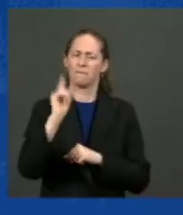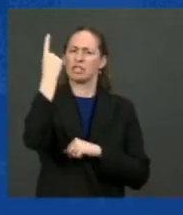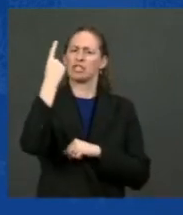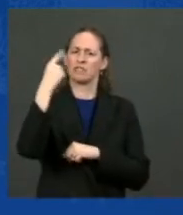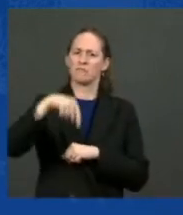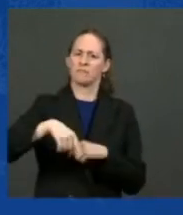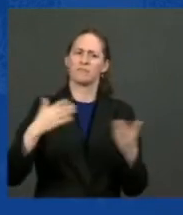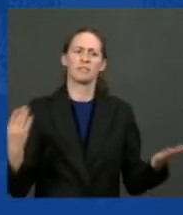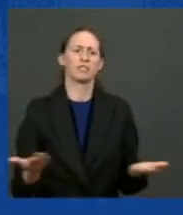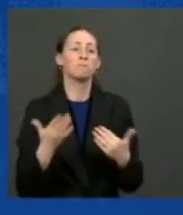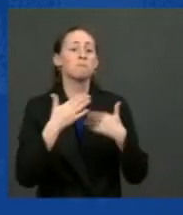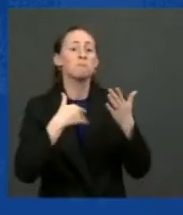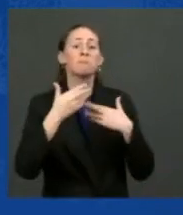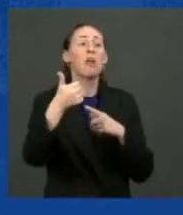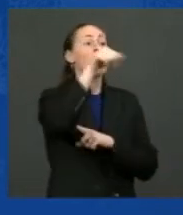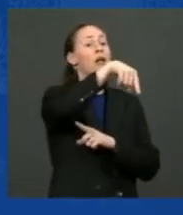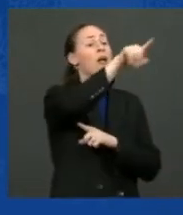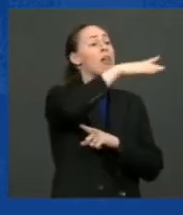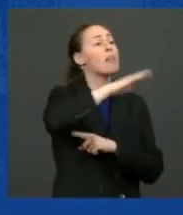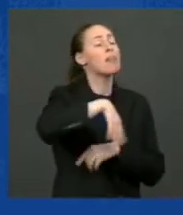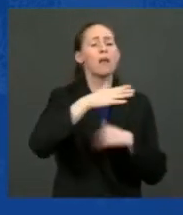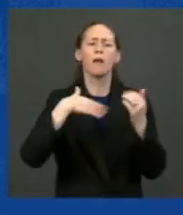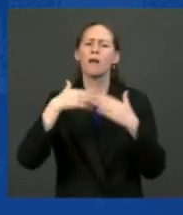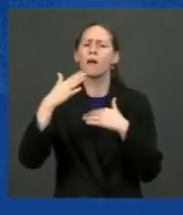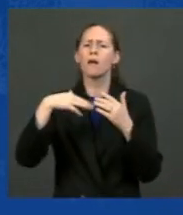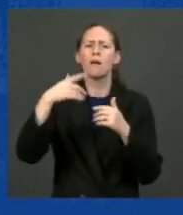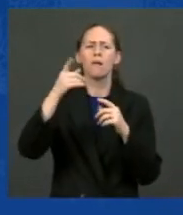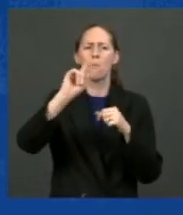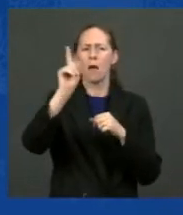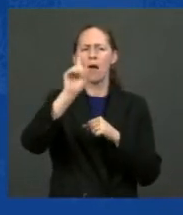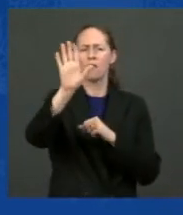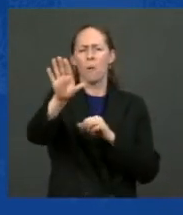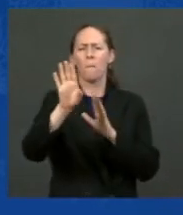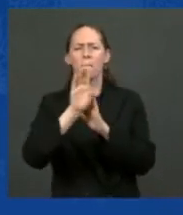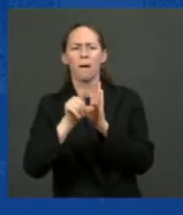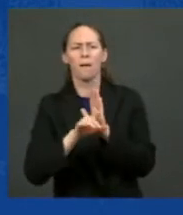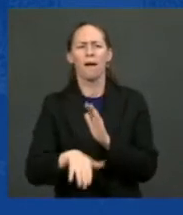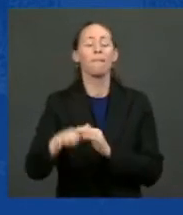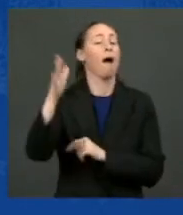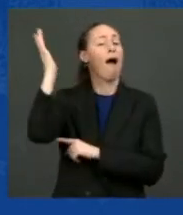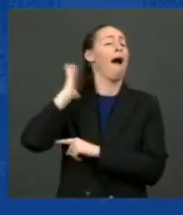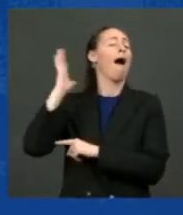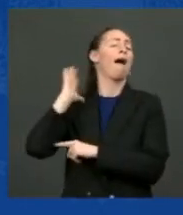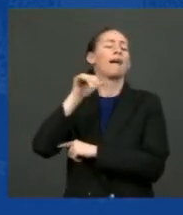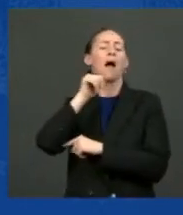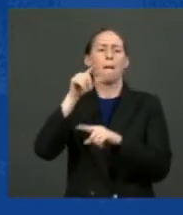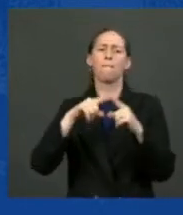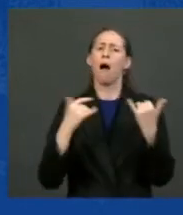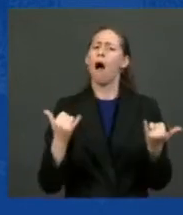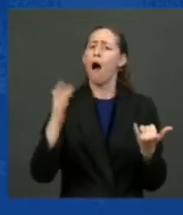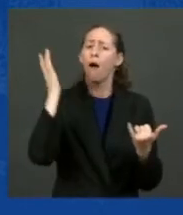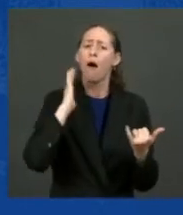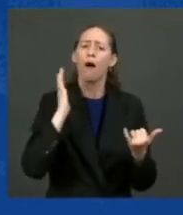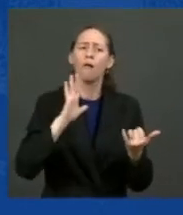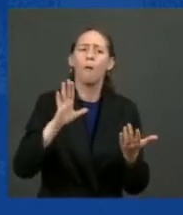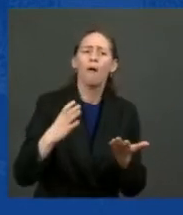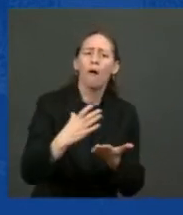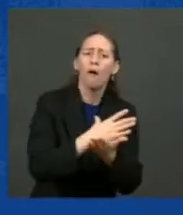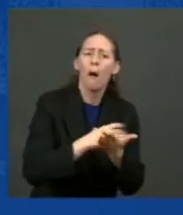regardless of their background, it wasn't at the time, regardless of their background, but based on income, would have free 12 years of education.